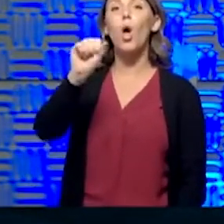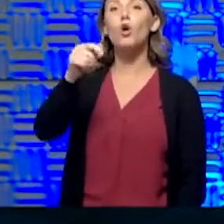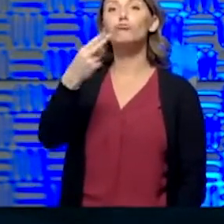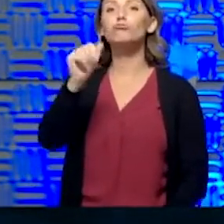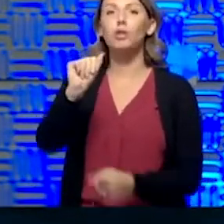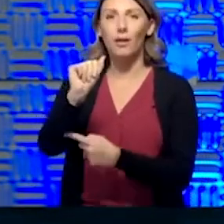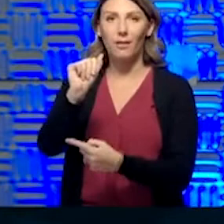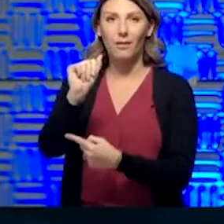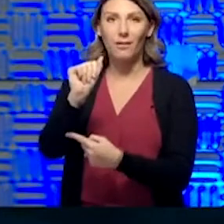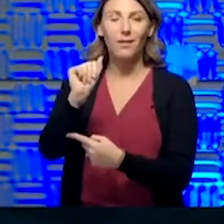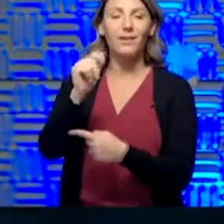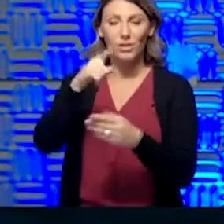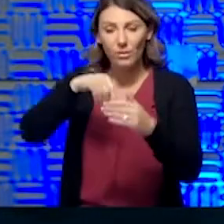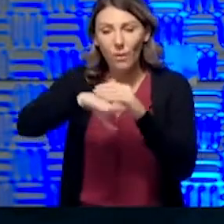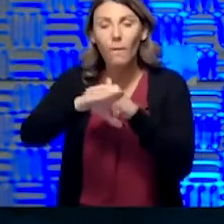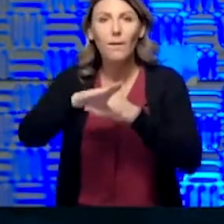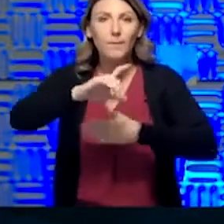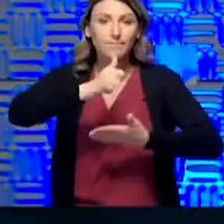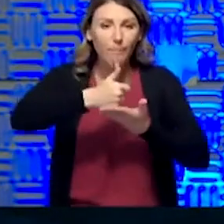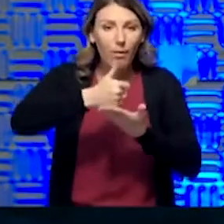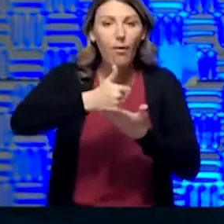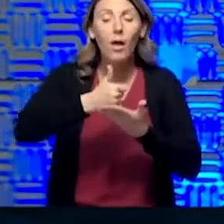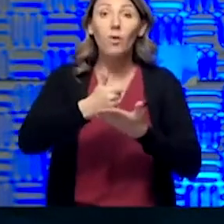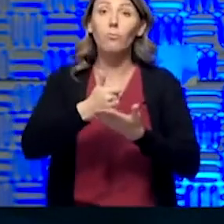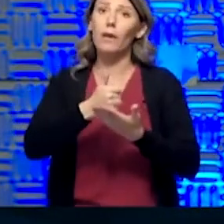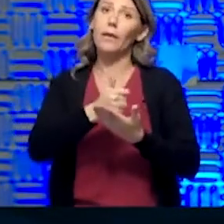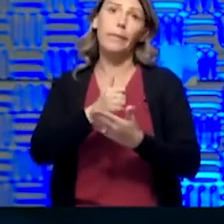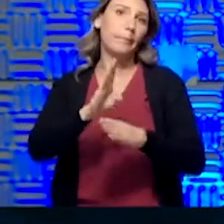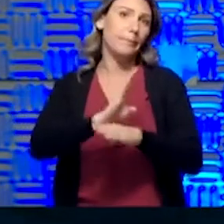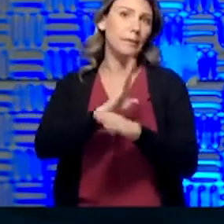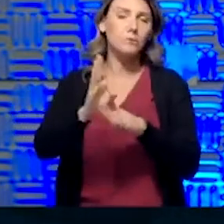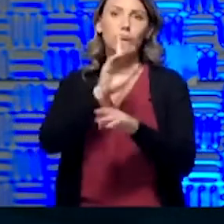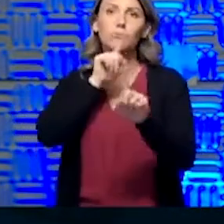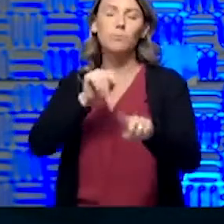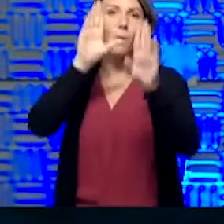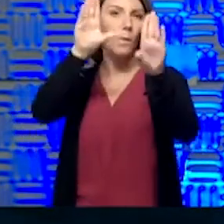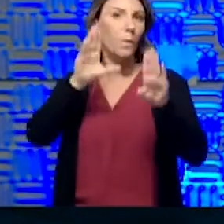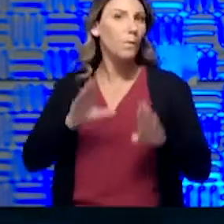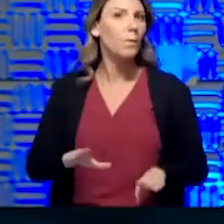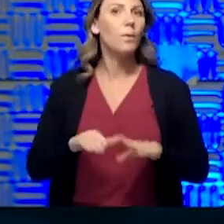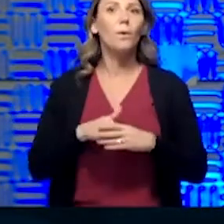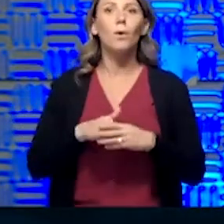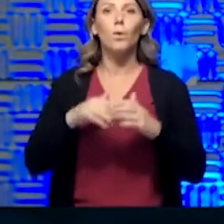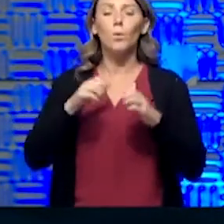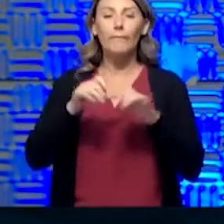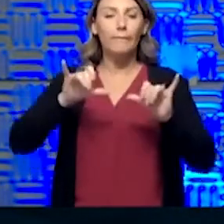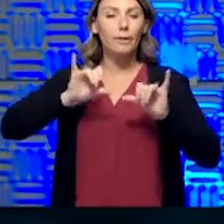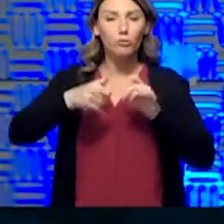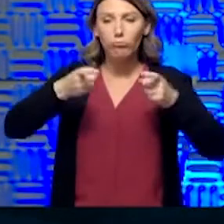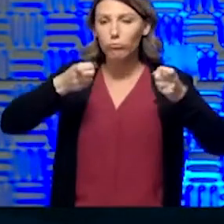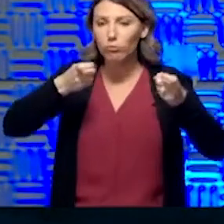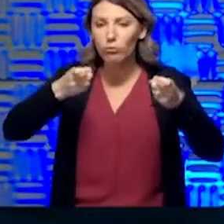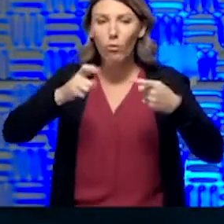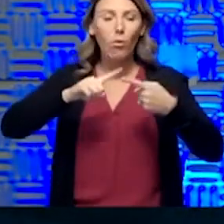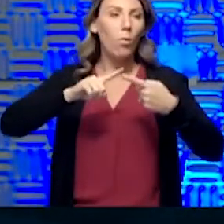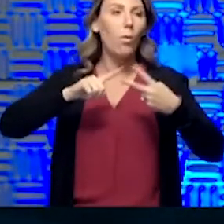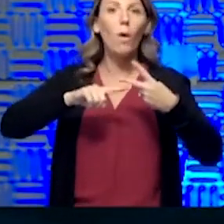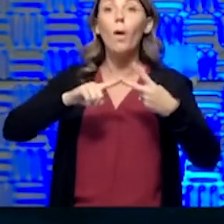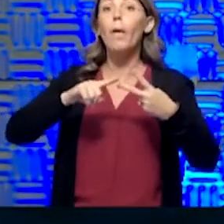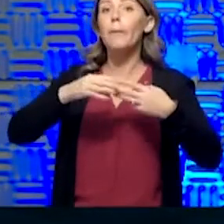in and helping them, and the companies have responded beautifully, I will tell you, in terms of engineering controls, plexiglass shields,